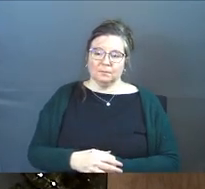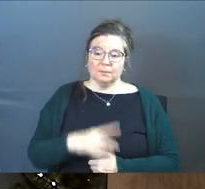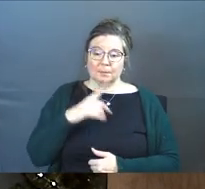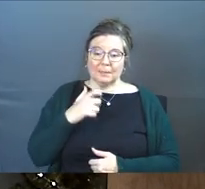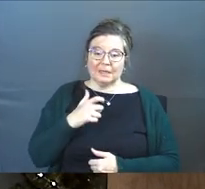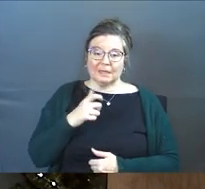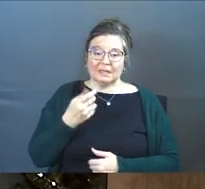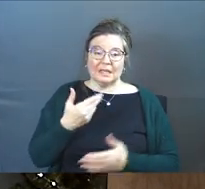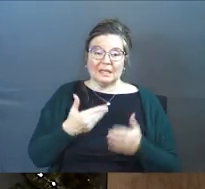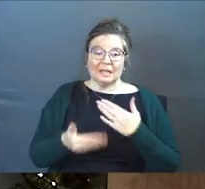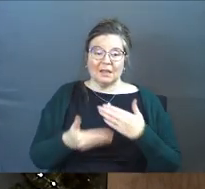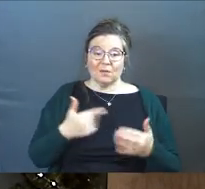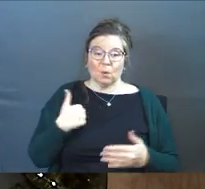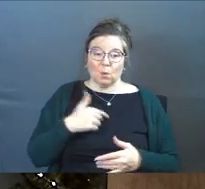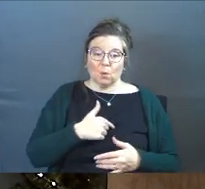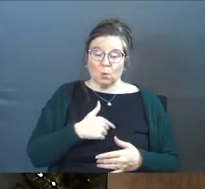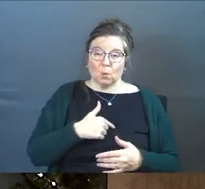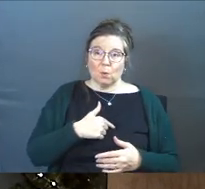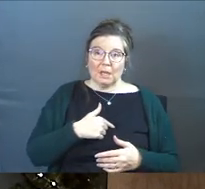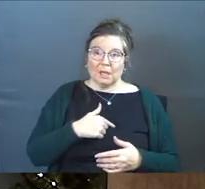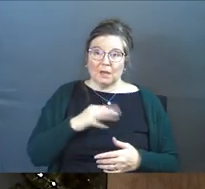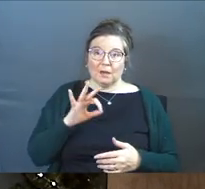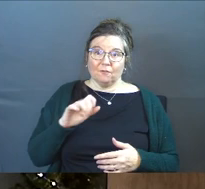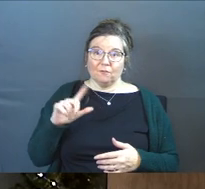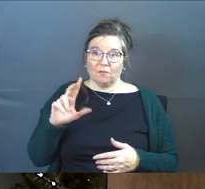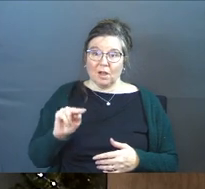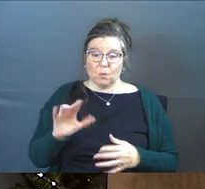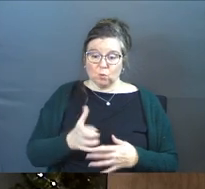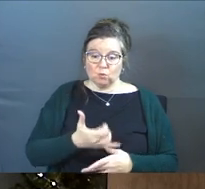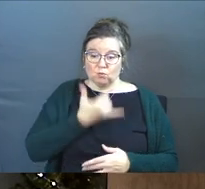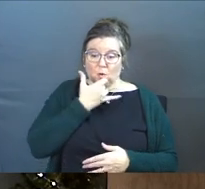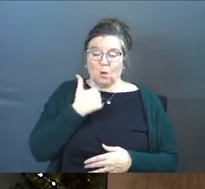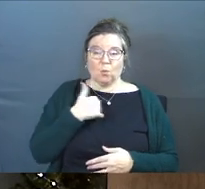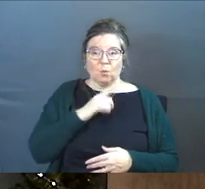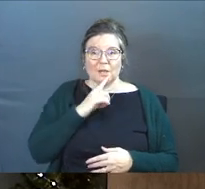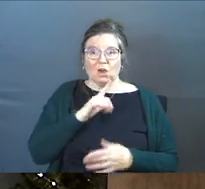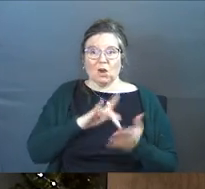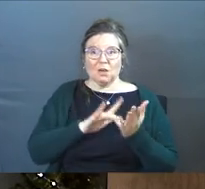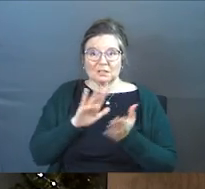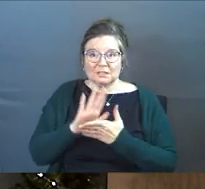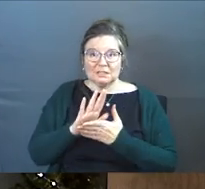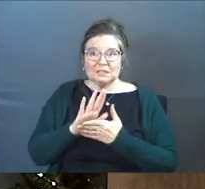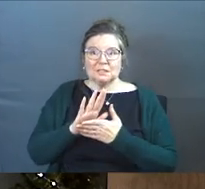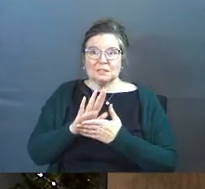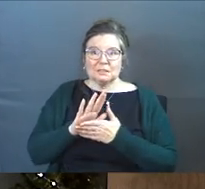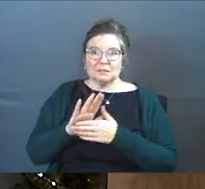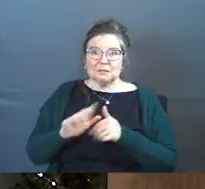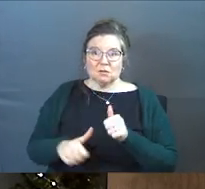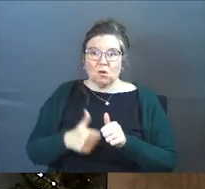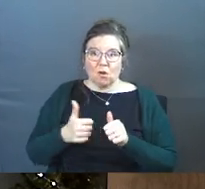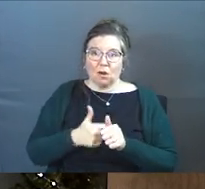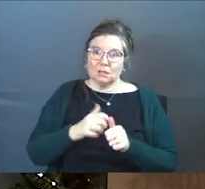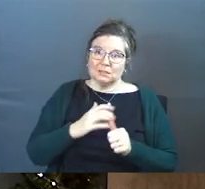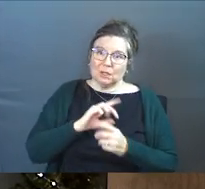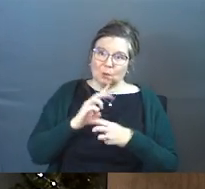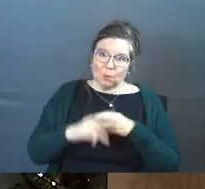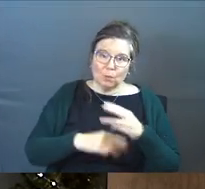Because even though we're fallen and we do it wrong, we are a Jesus haunted world.